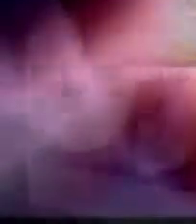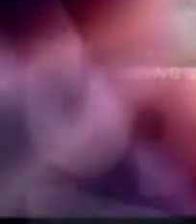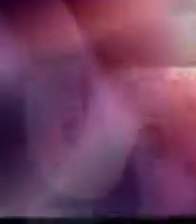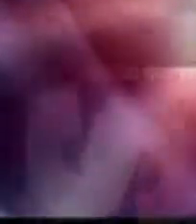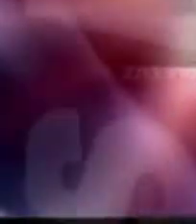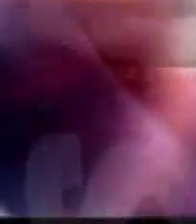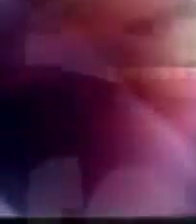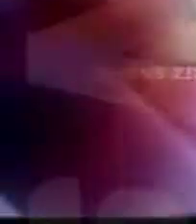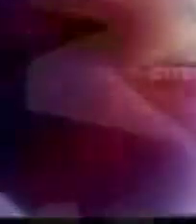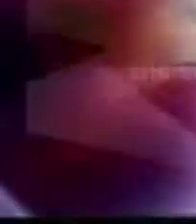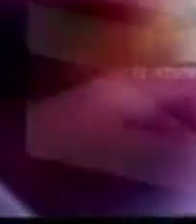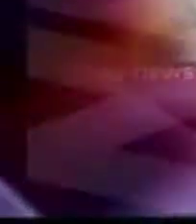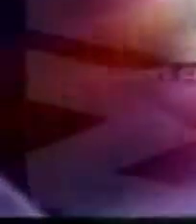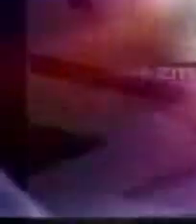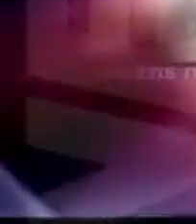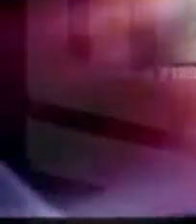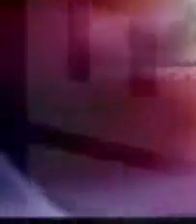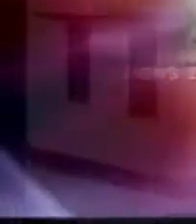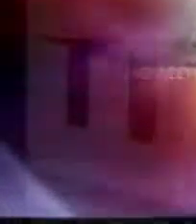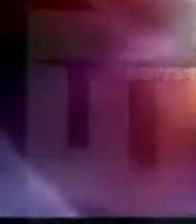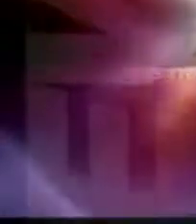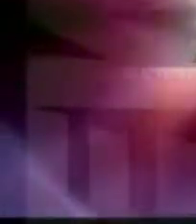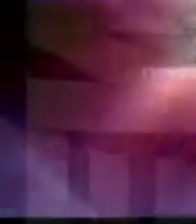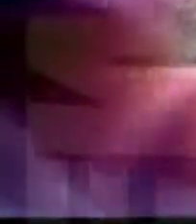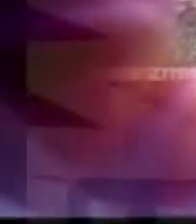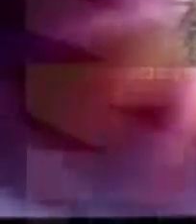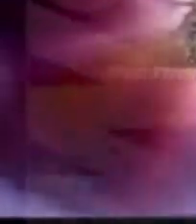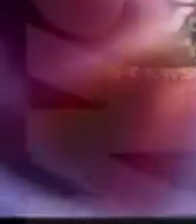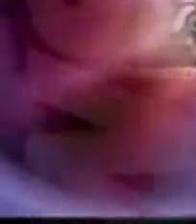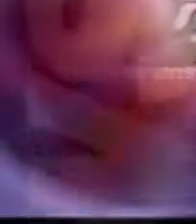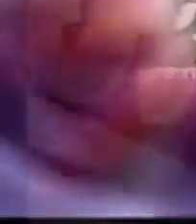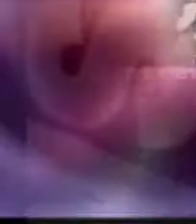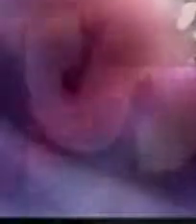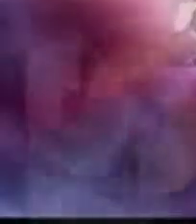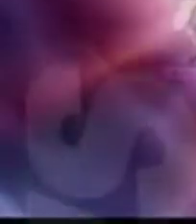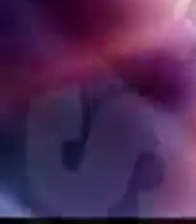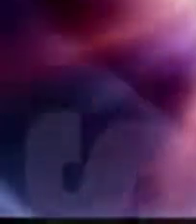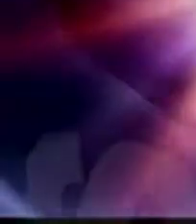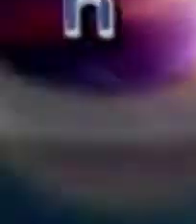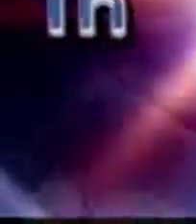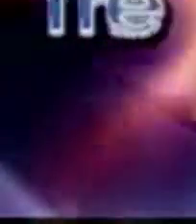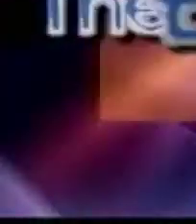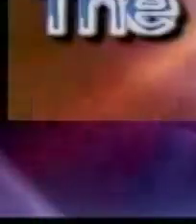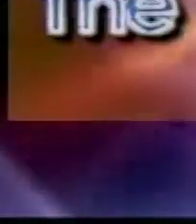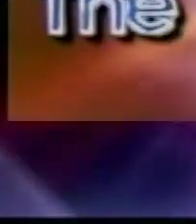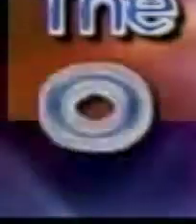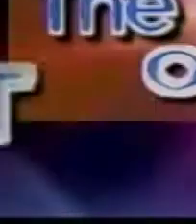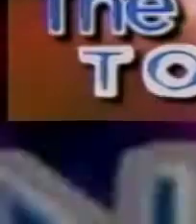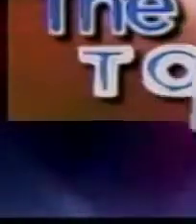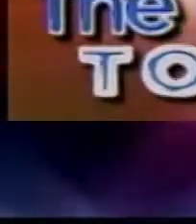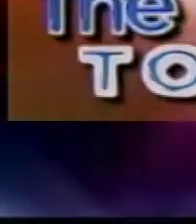Covering the islands of the Bahamas, ZNS Network presents The Bahamas Tonight.